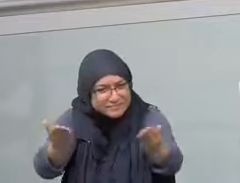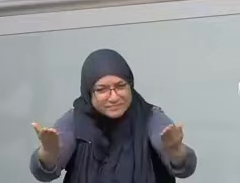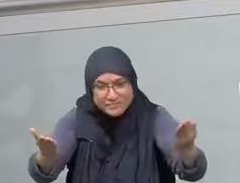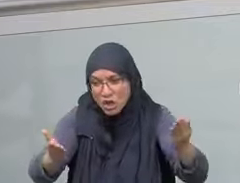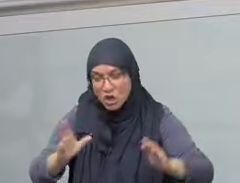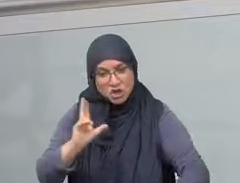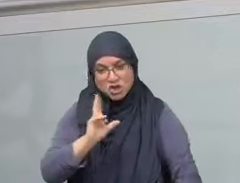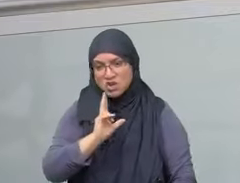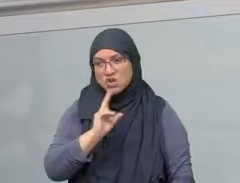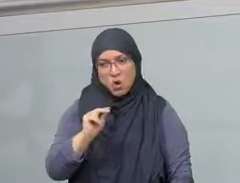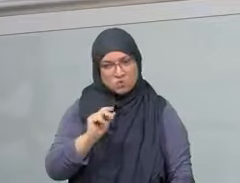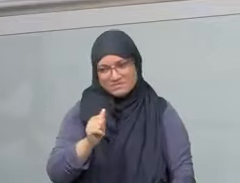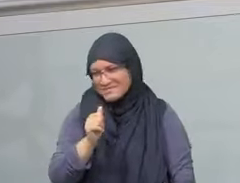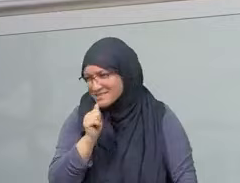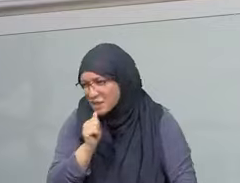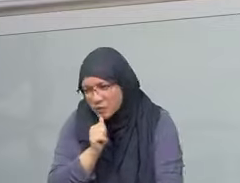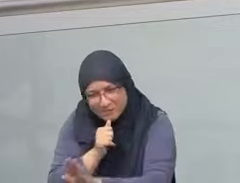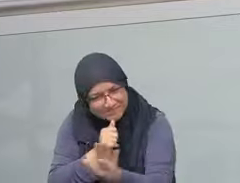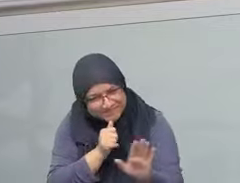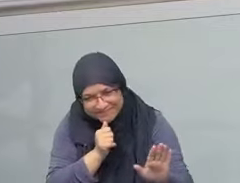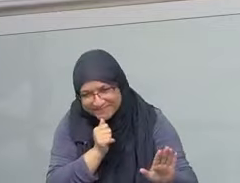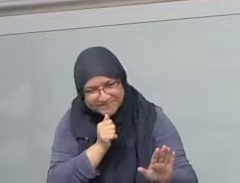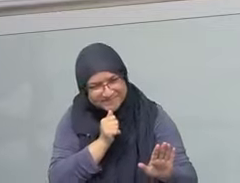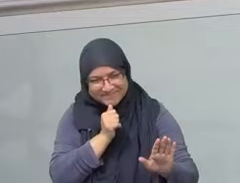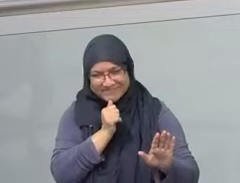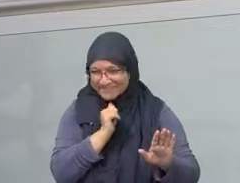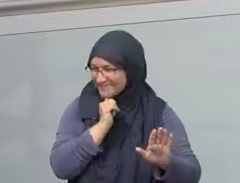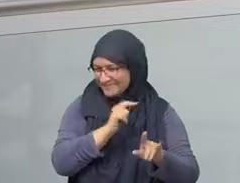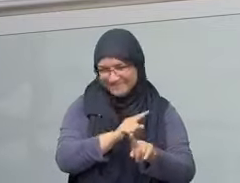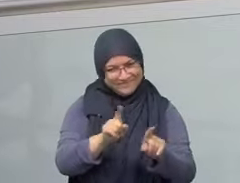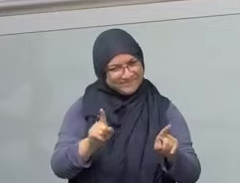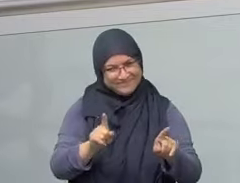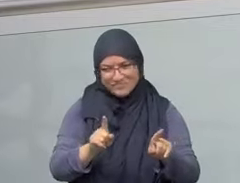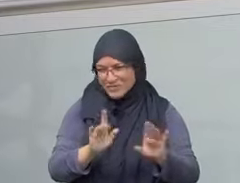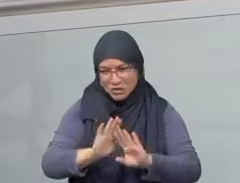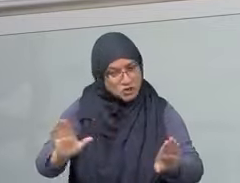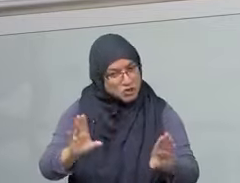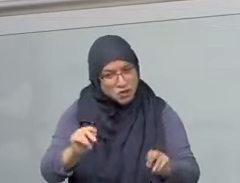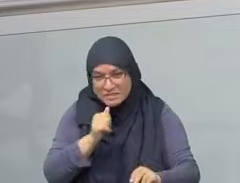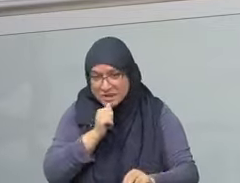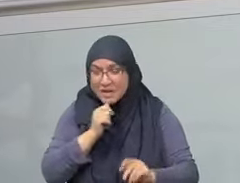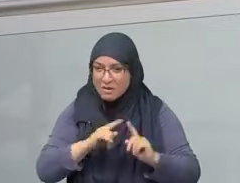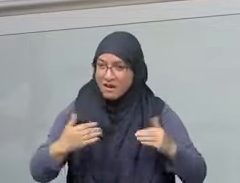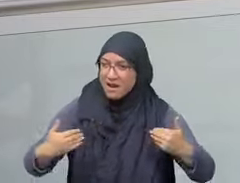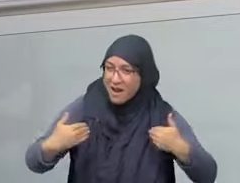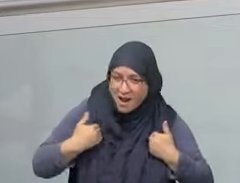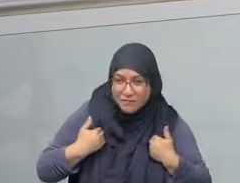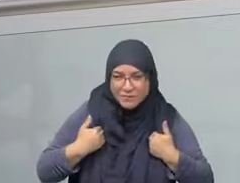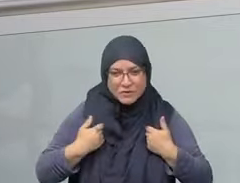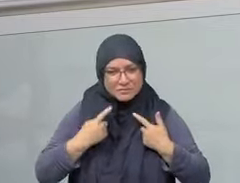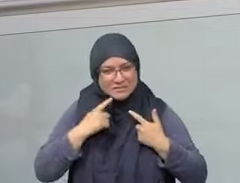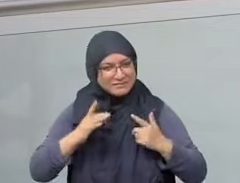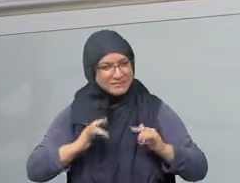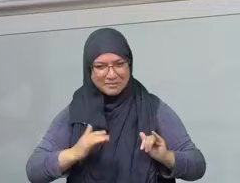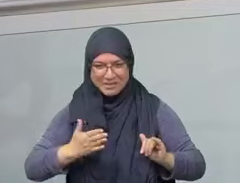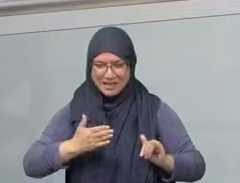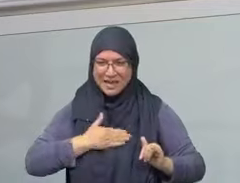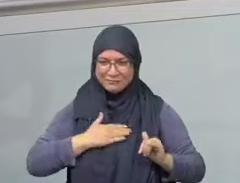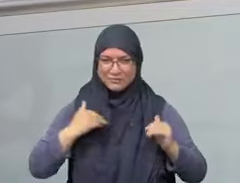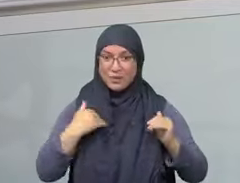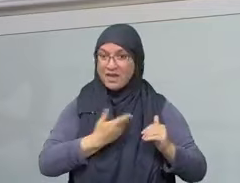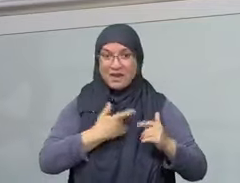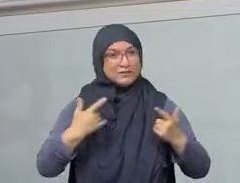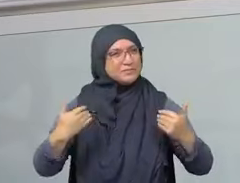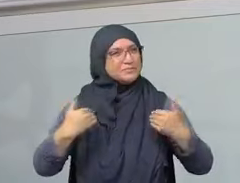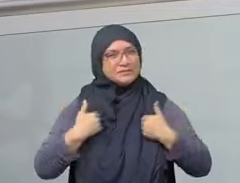reflecting, subhanAllah, on the fact that the sahaba as they came out of the battle of Badr, which took place in Ramadan, faced